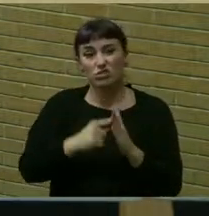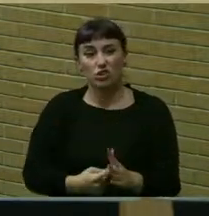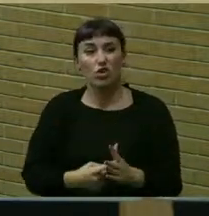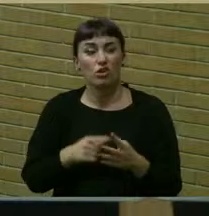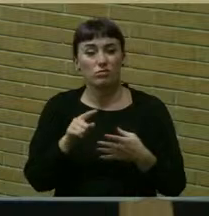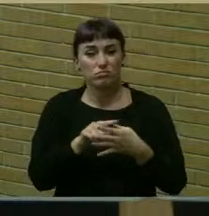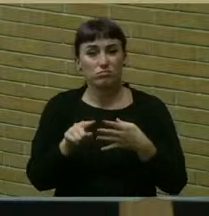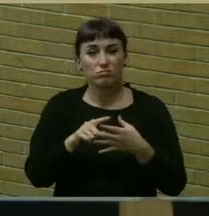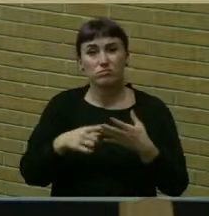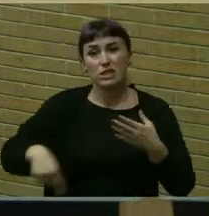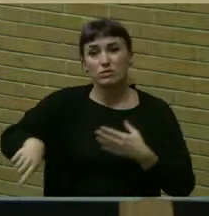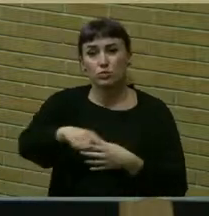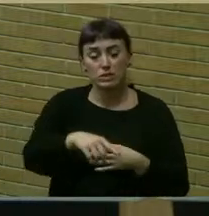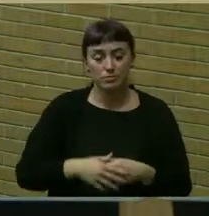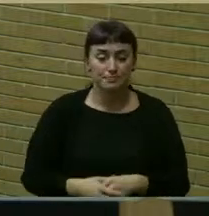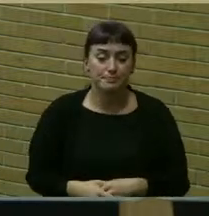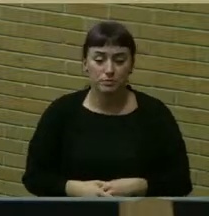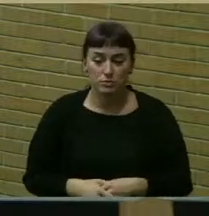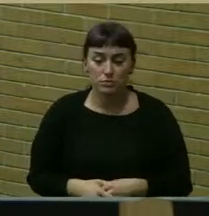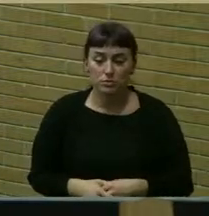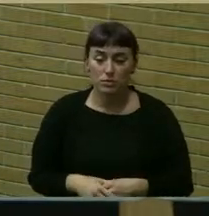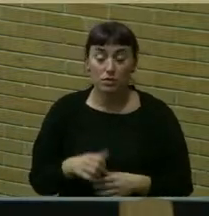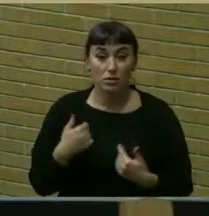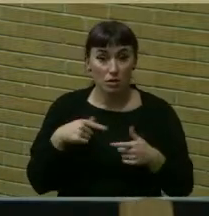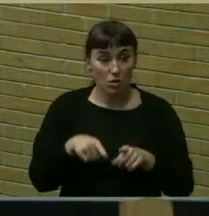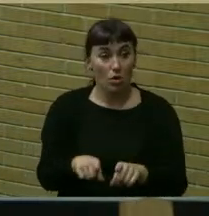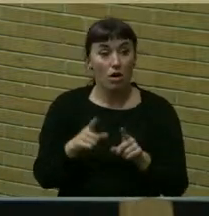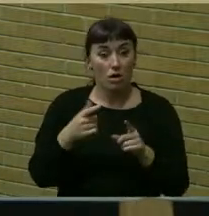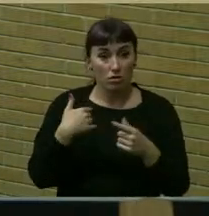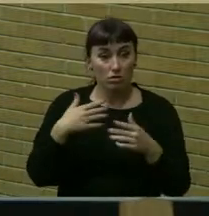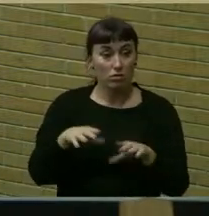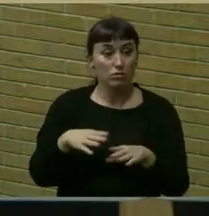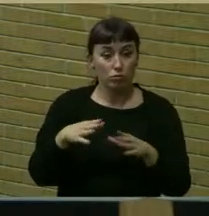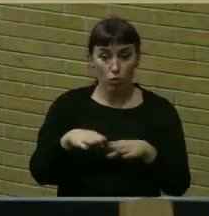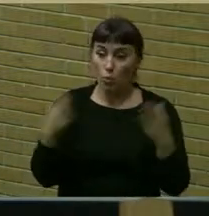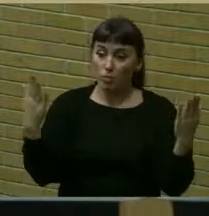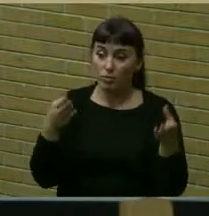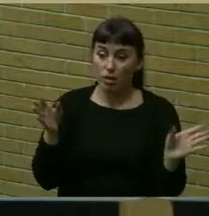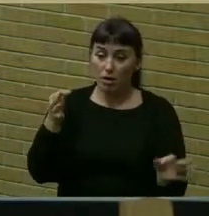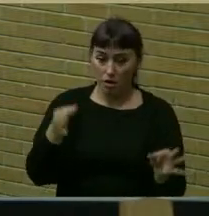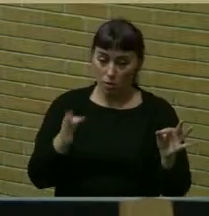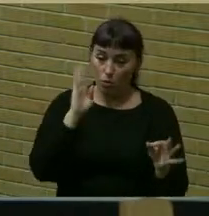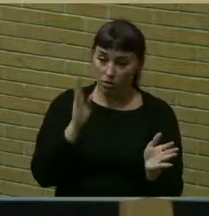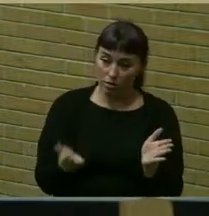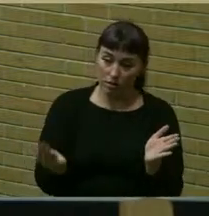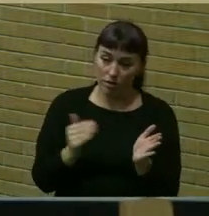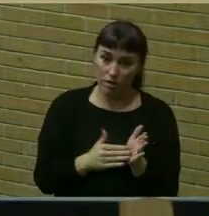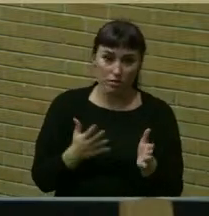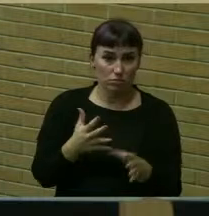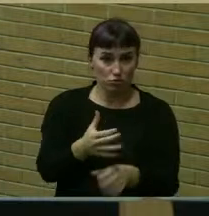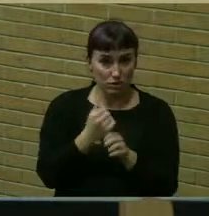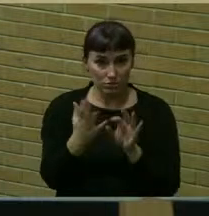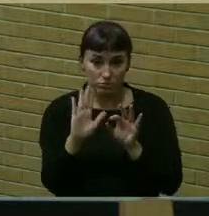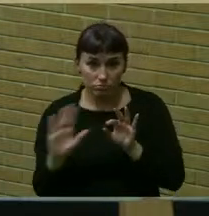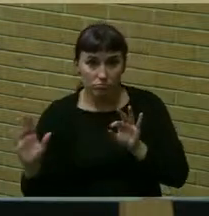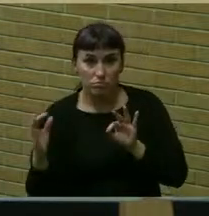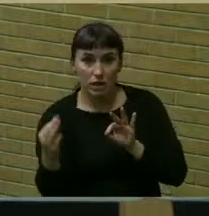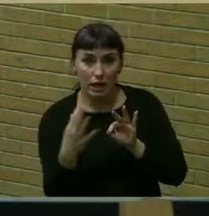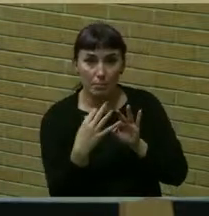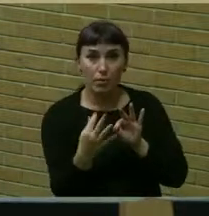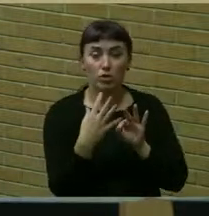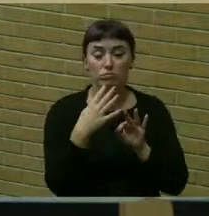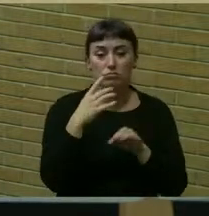of next week so while we have opened the public hearing and we will again receive input on